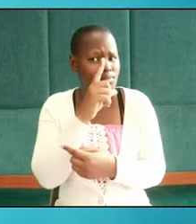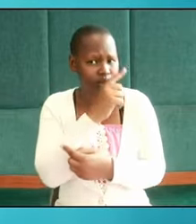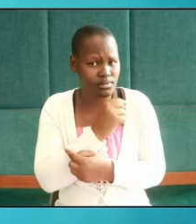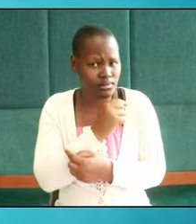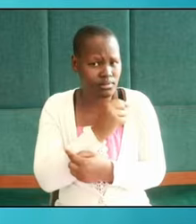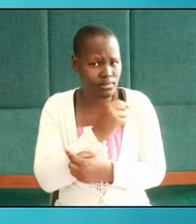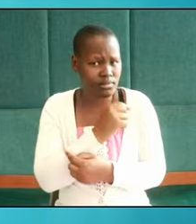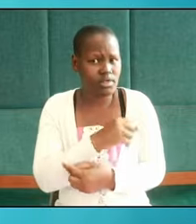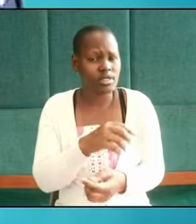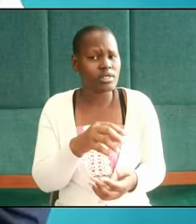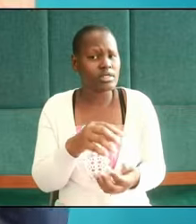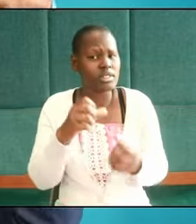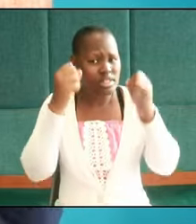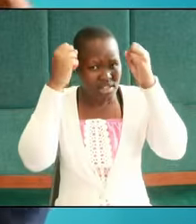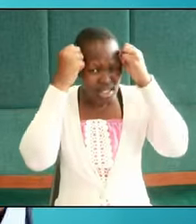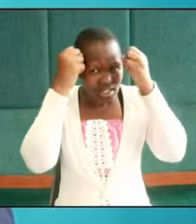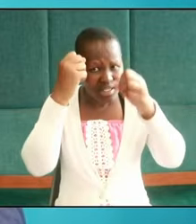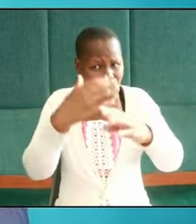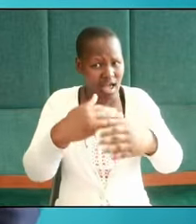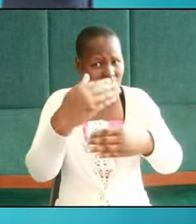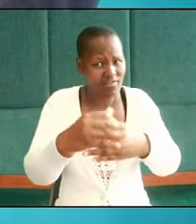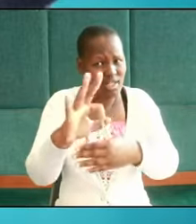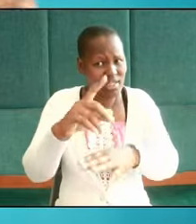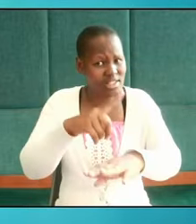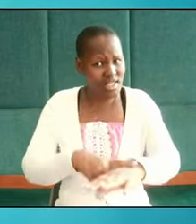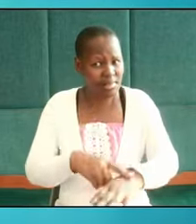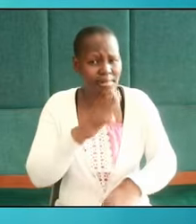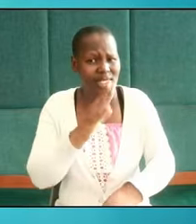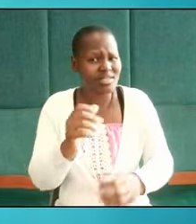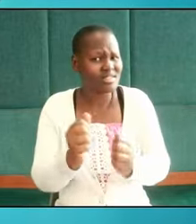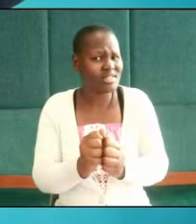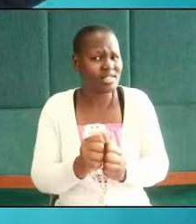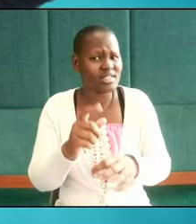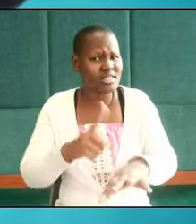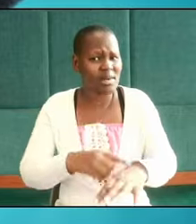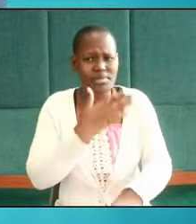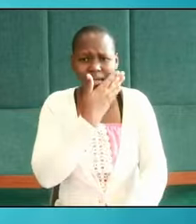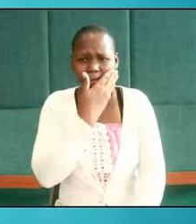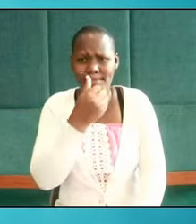studies after three years being ten times better than the